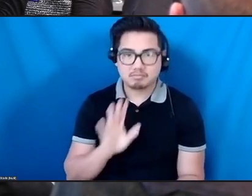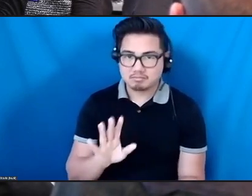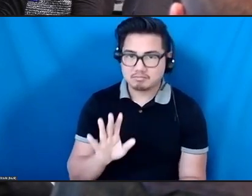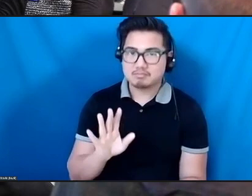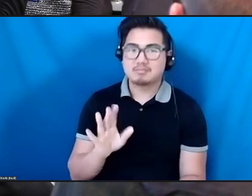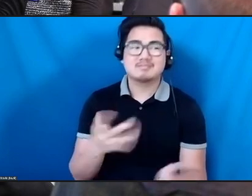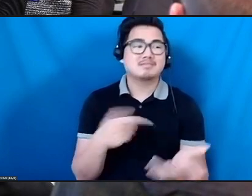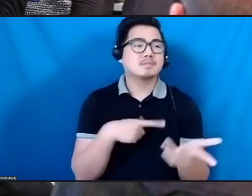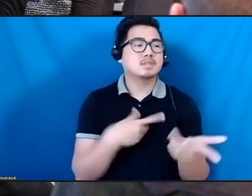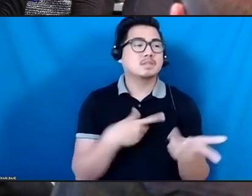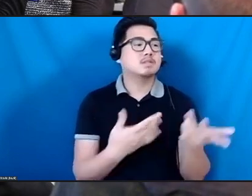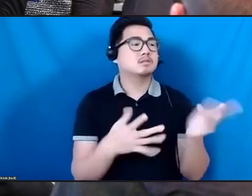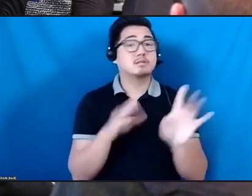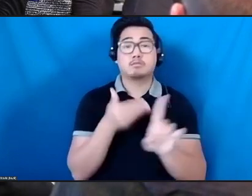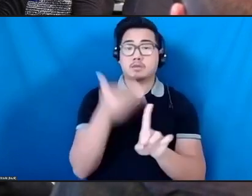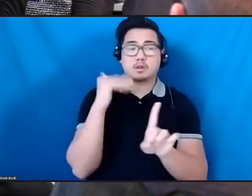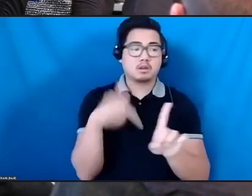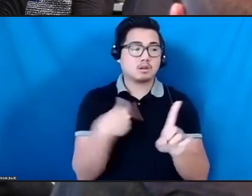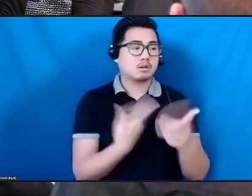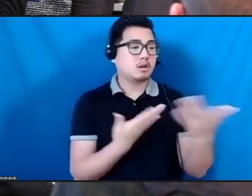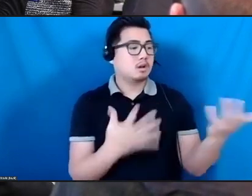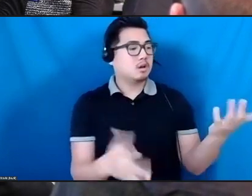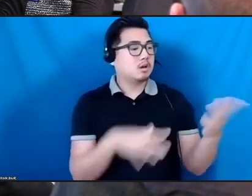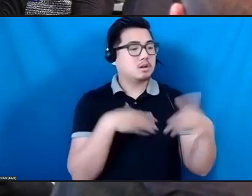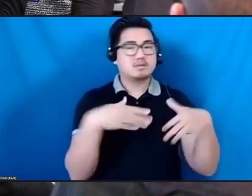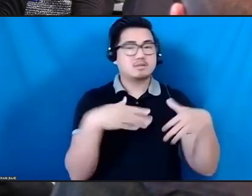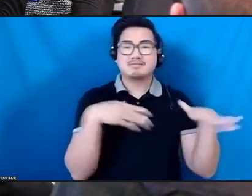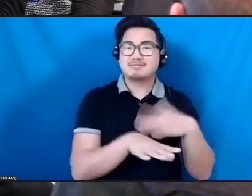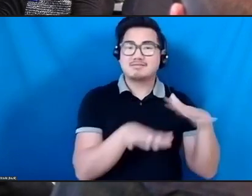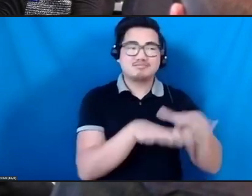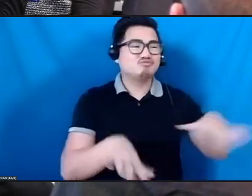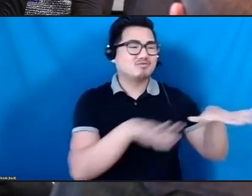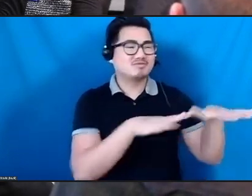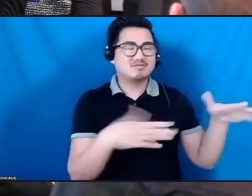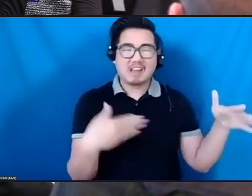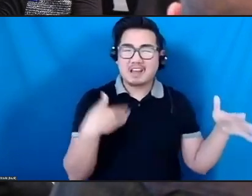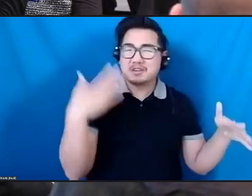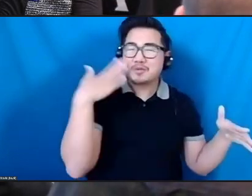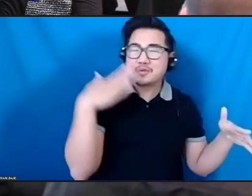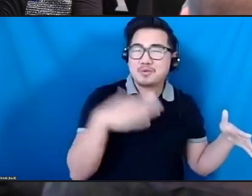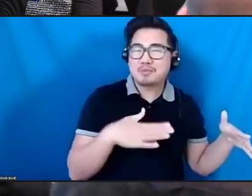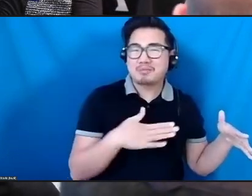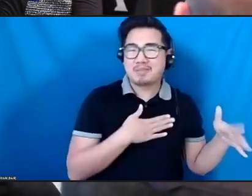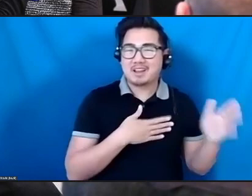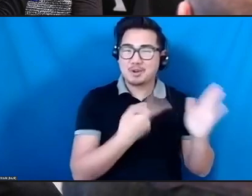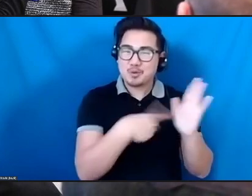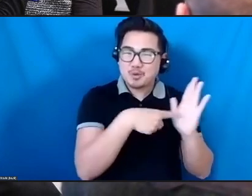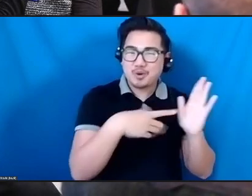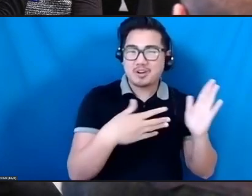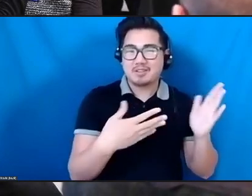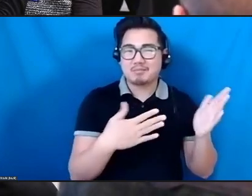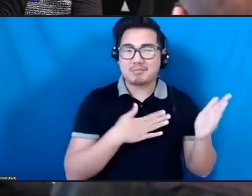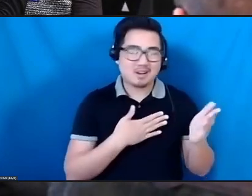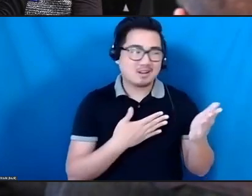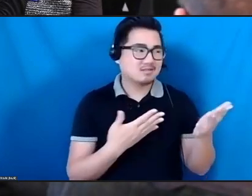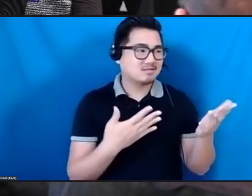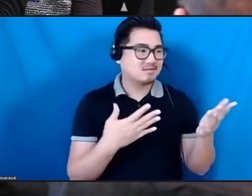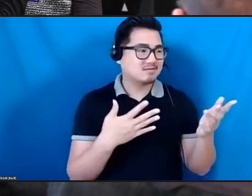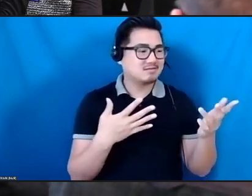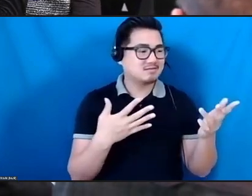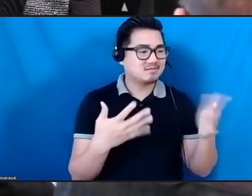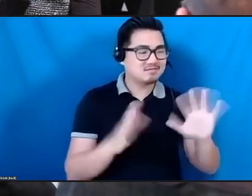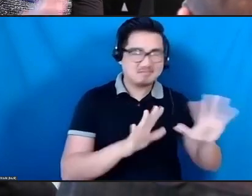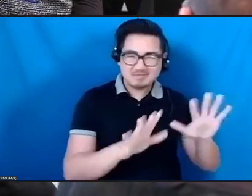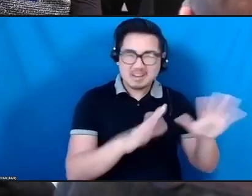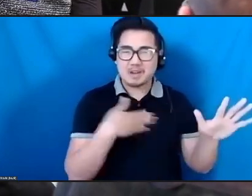I felt comfortable and safe and where I knew what my role was as a theater maker and towards rooms where I might be the only artist in the